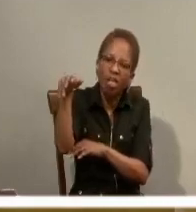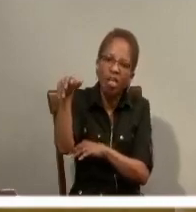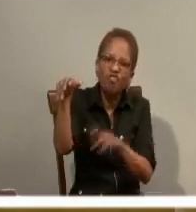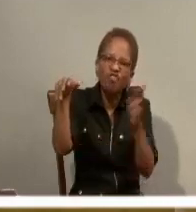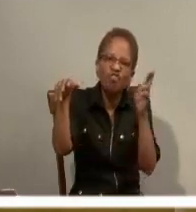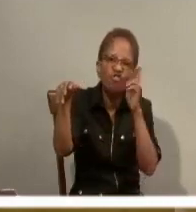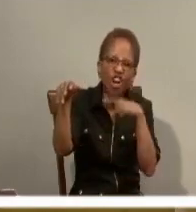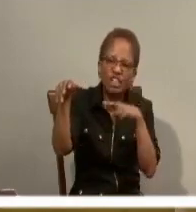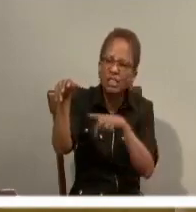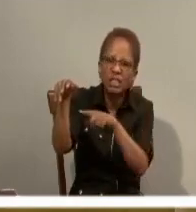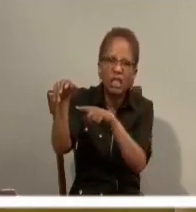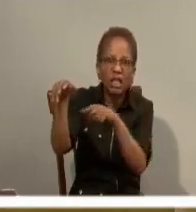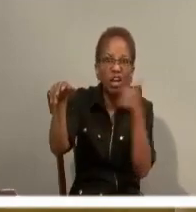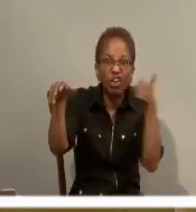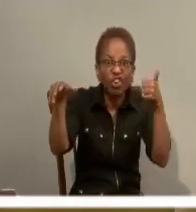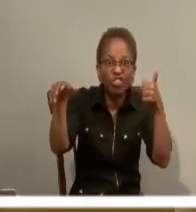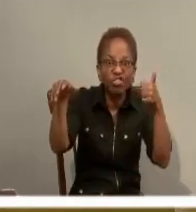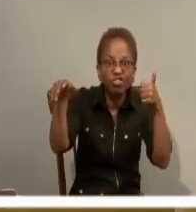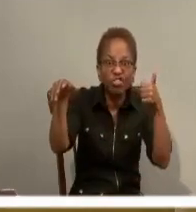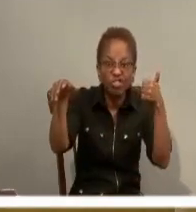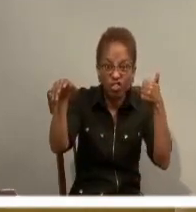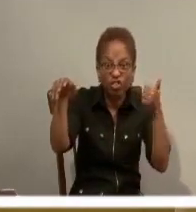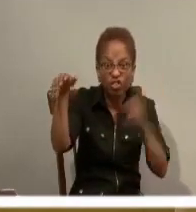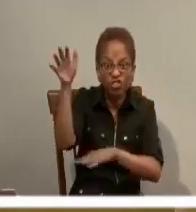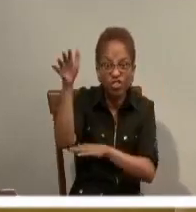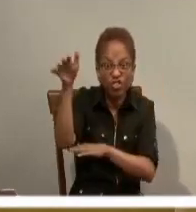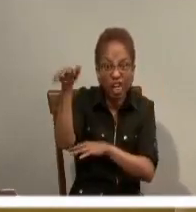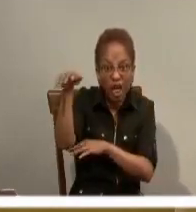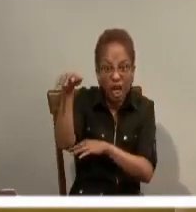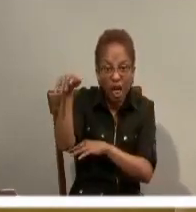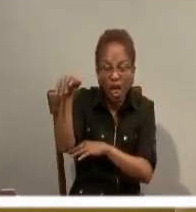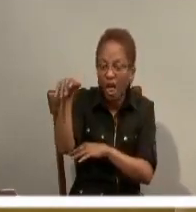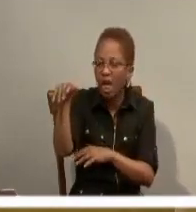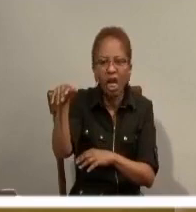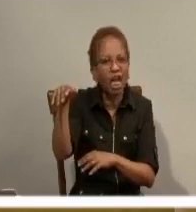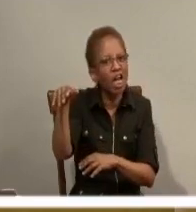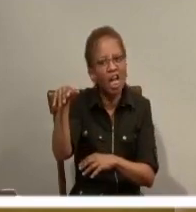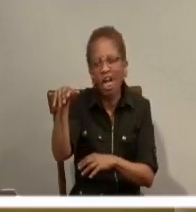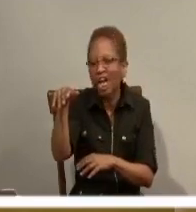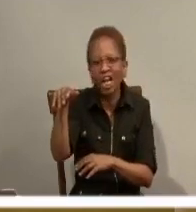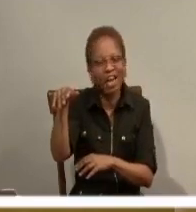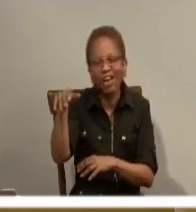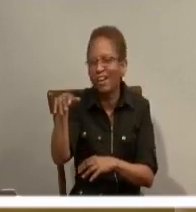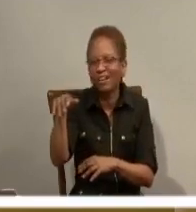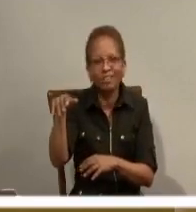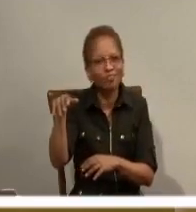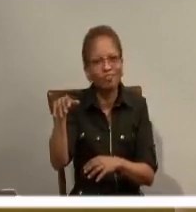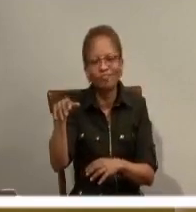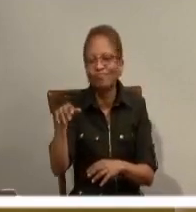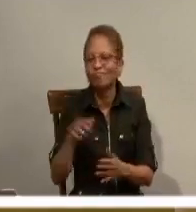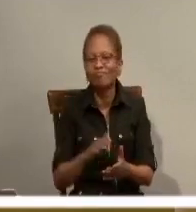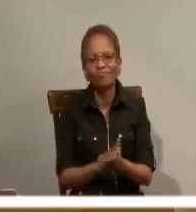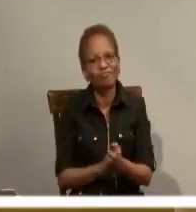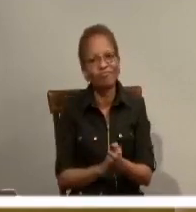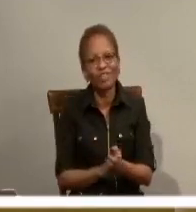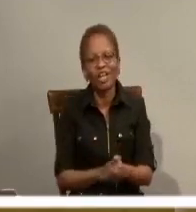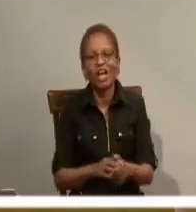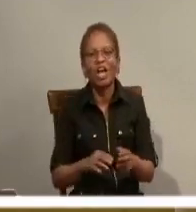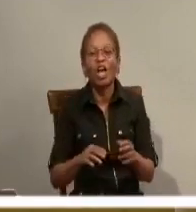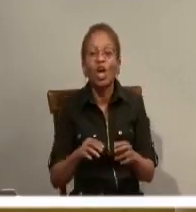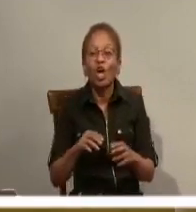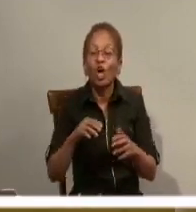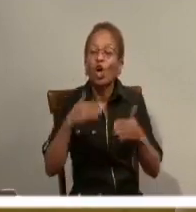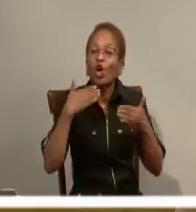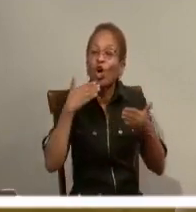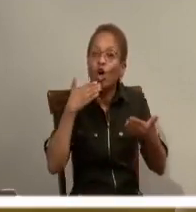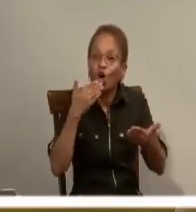how you could call the tree good? You see, the text is saying something about virtue. And by